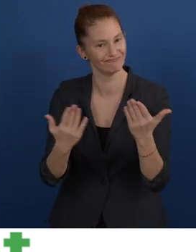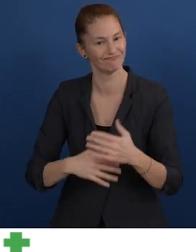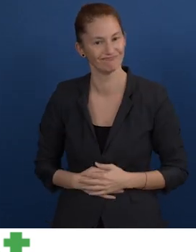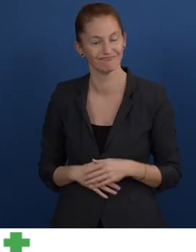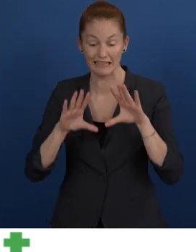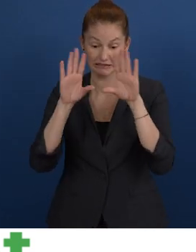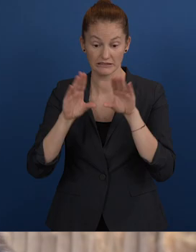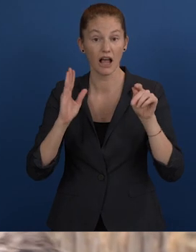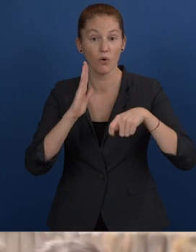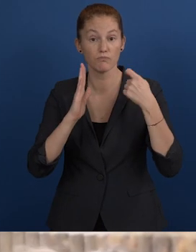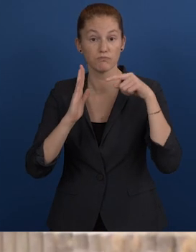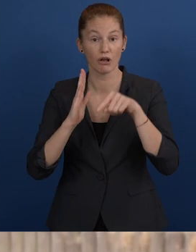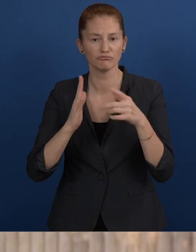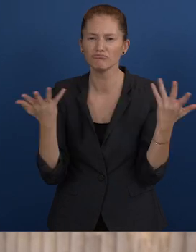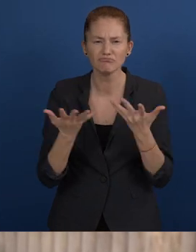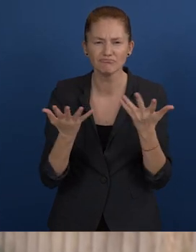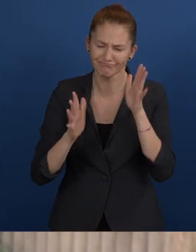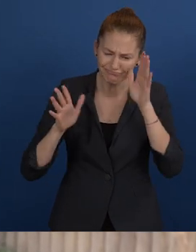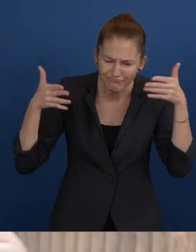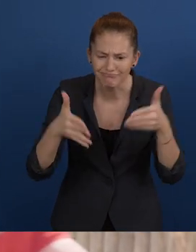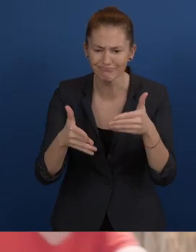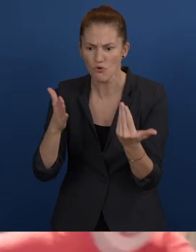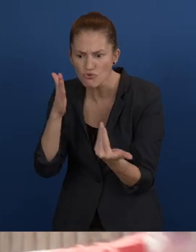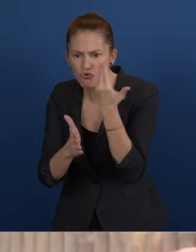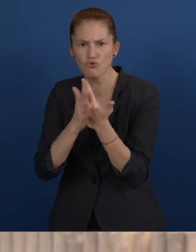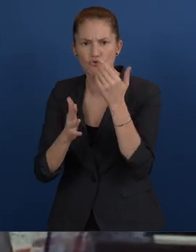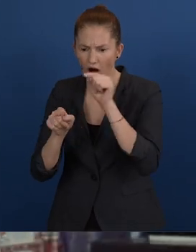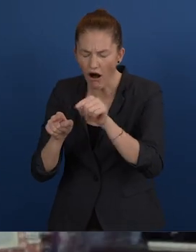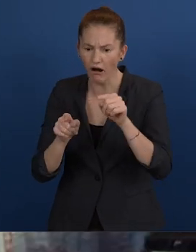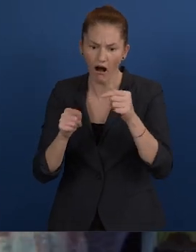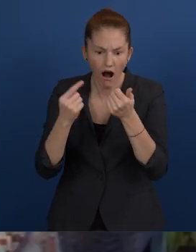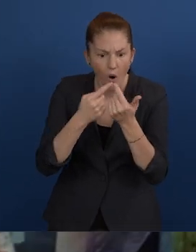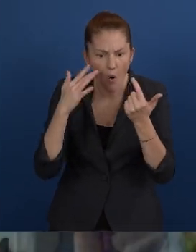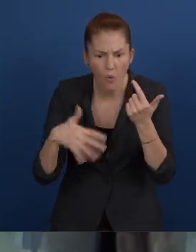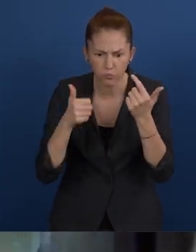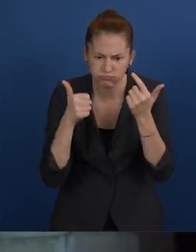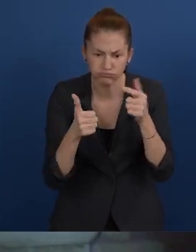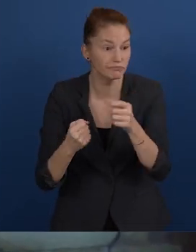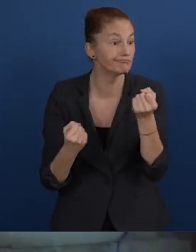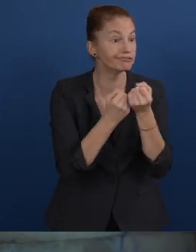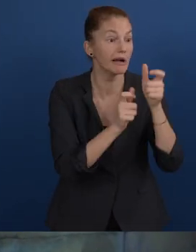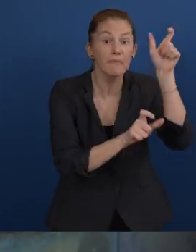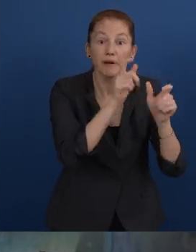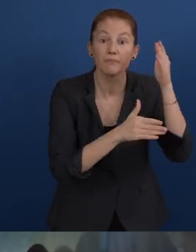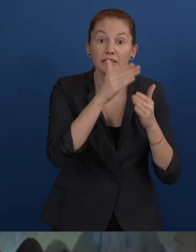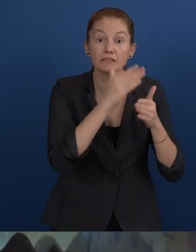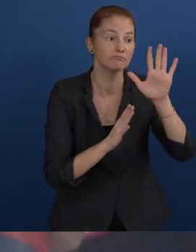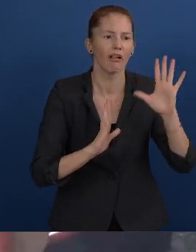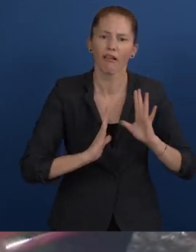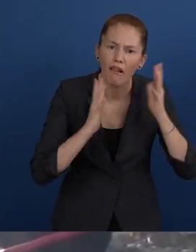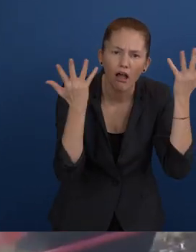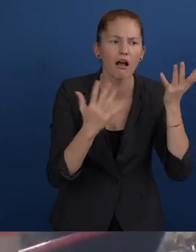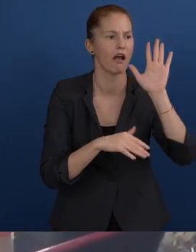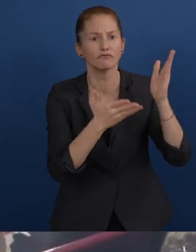which shows The Xero Project is all about innovative practices and policies that have the potential to improve the rights